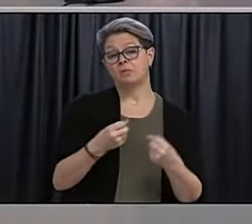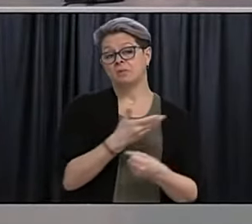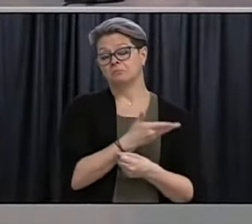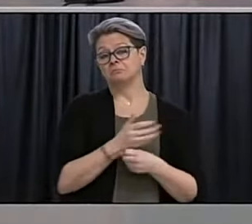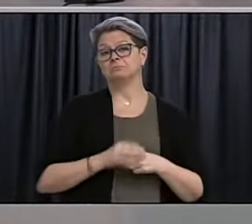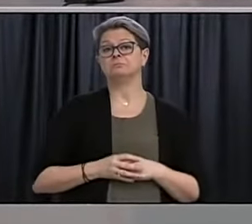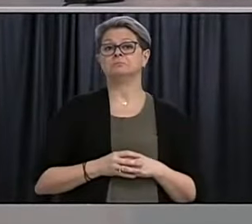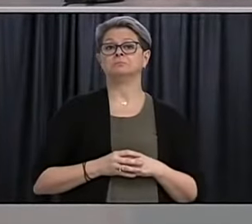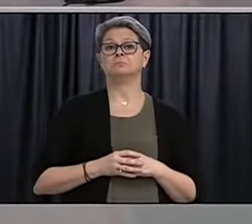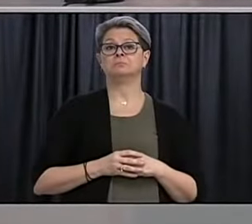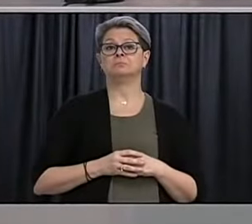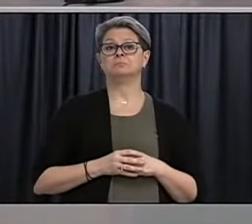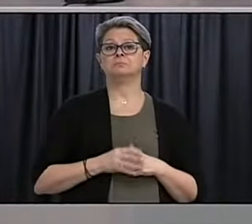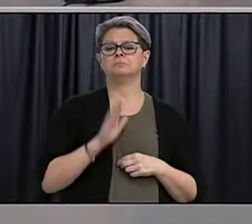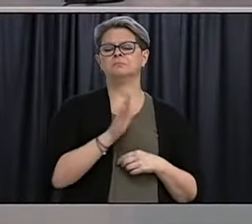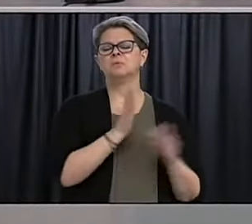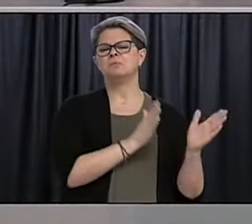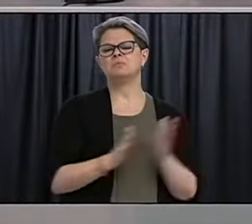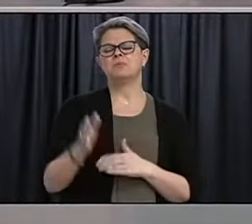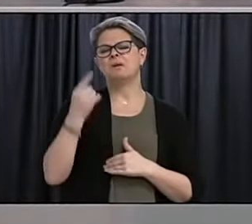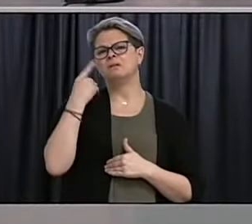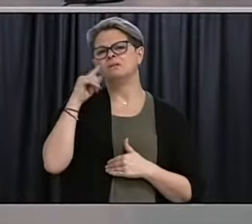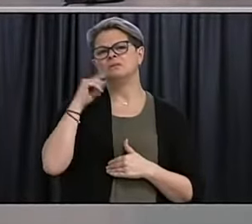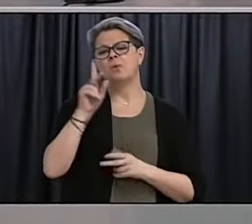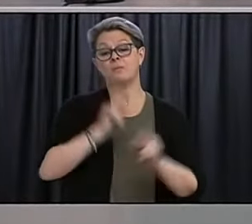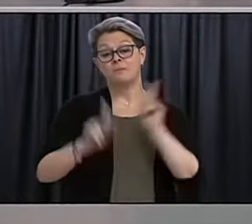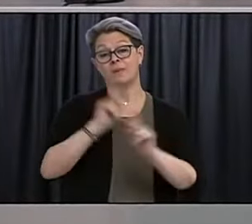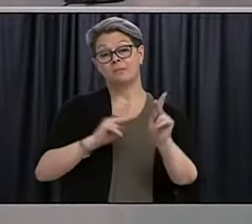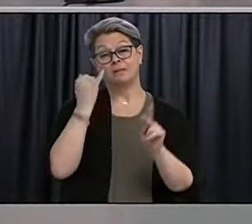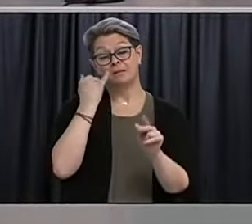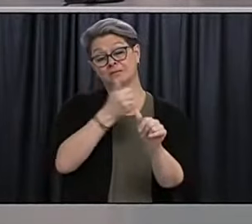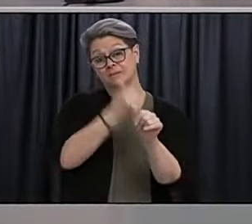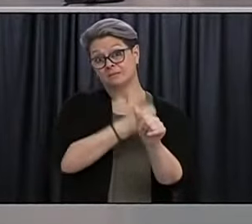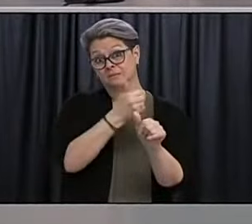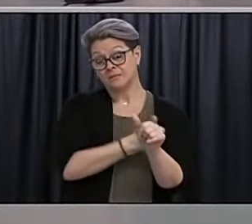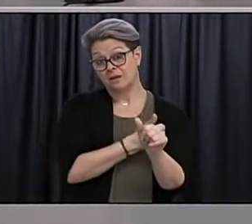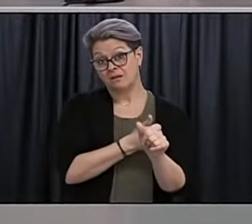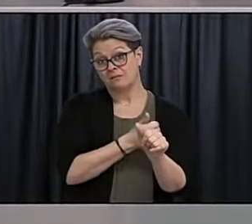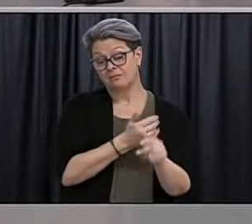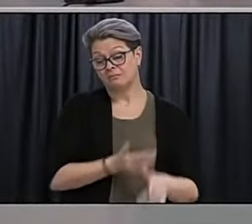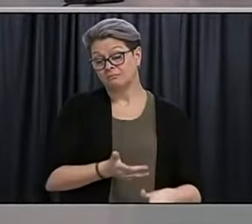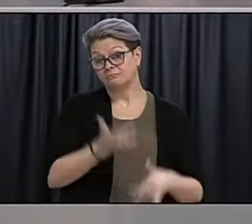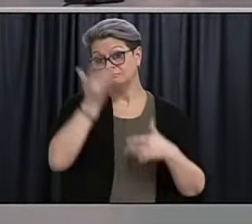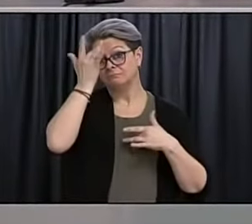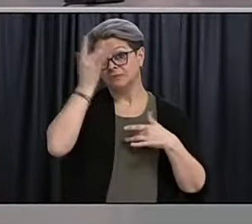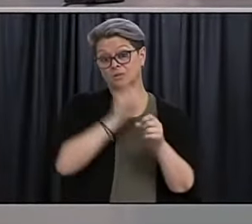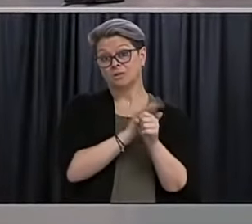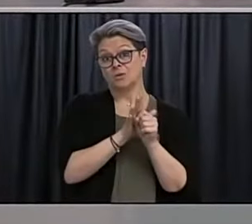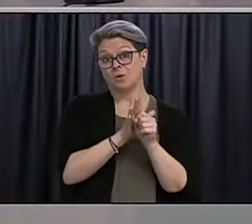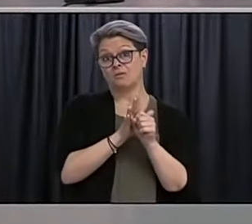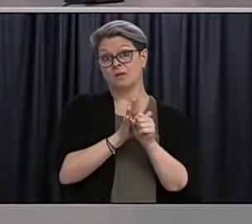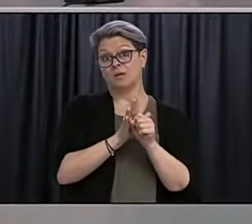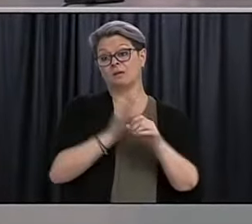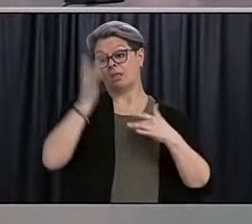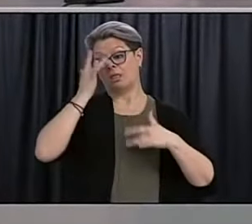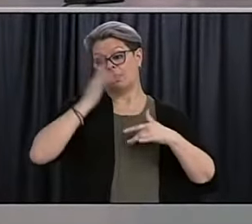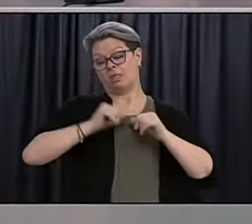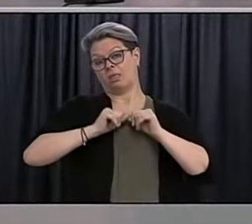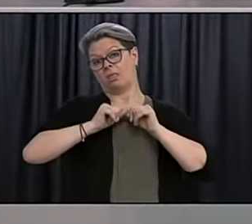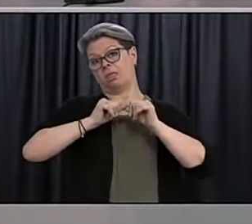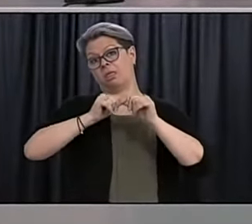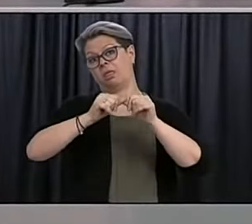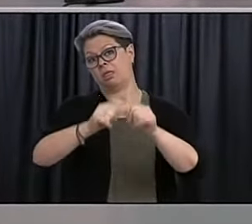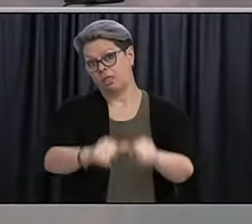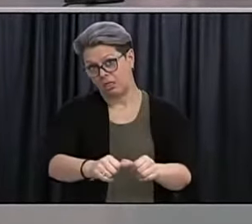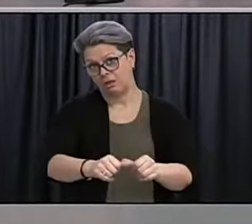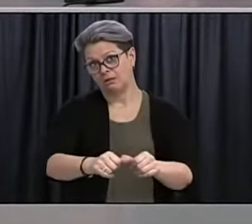What are your plans for treatment of people with long-term symptoms of COVID, sometimes called long